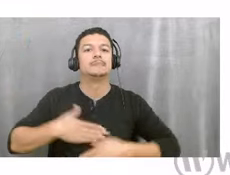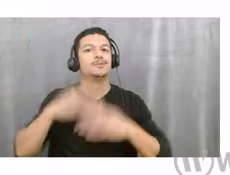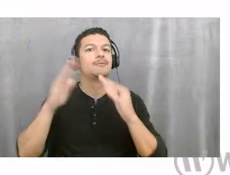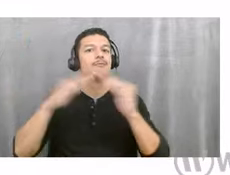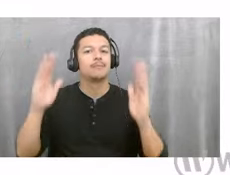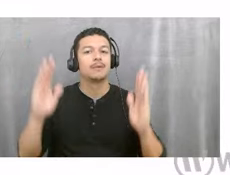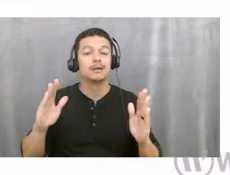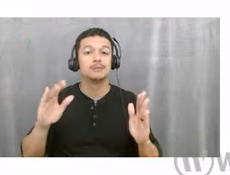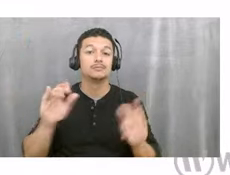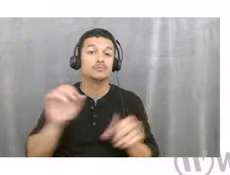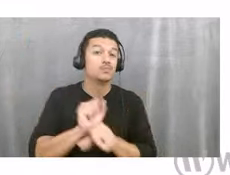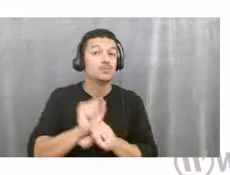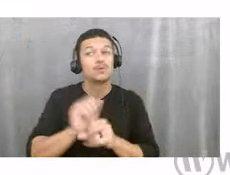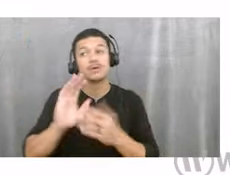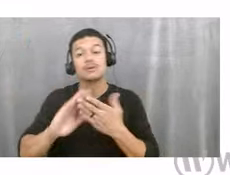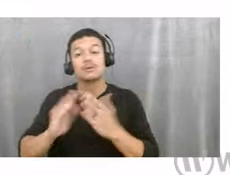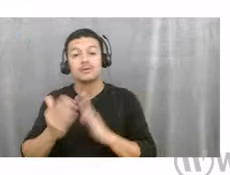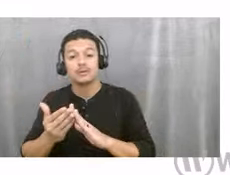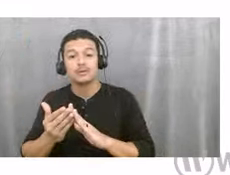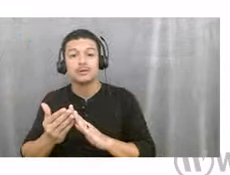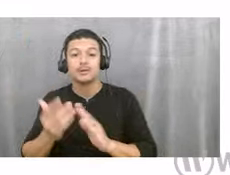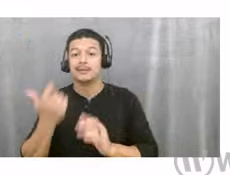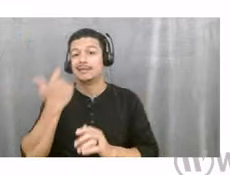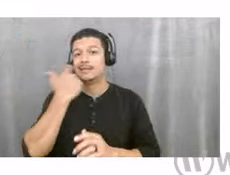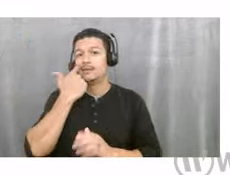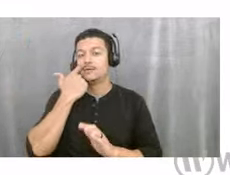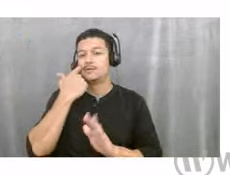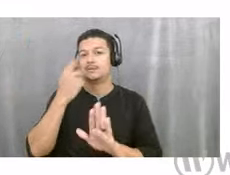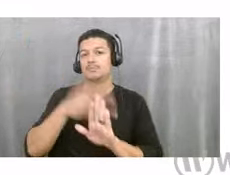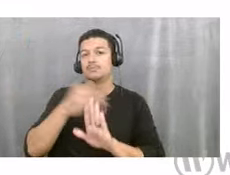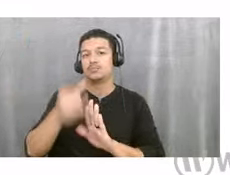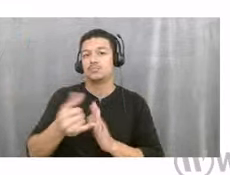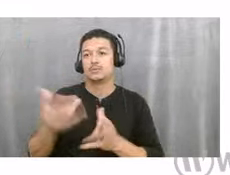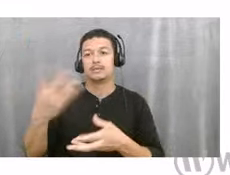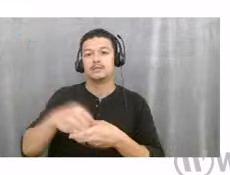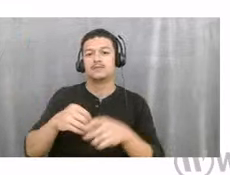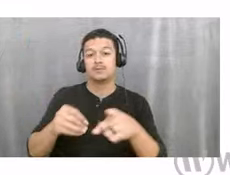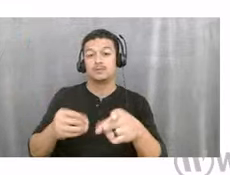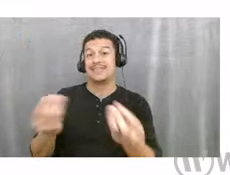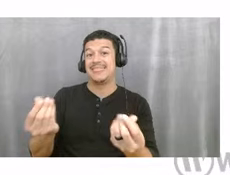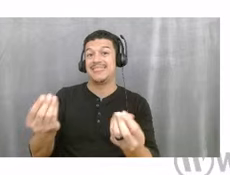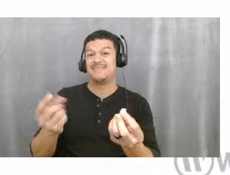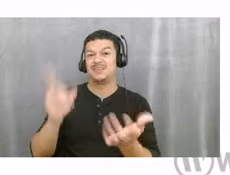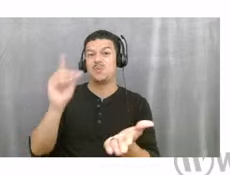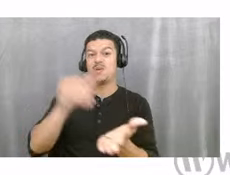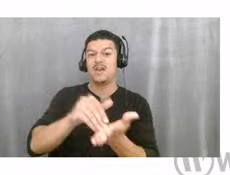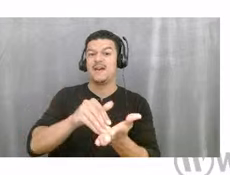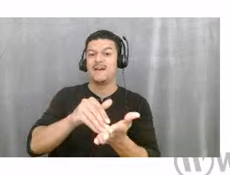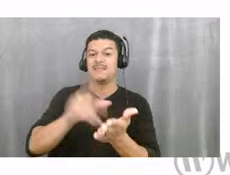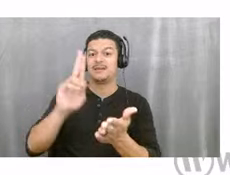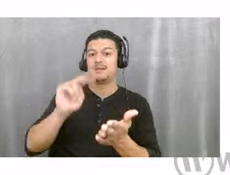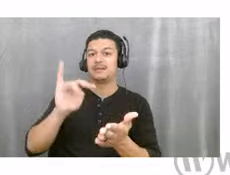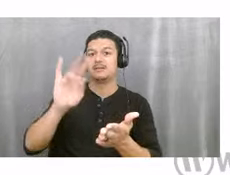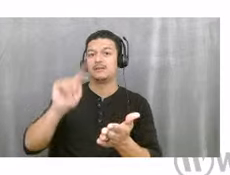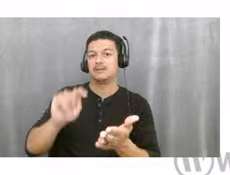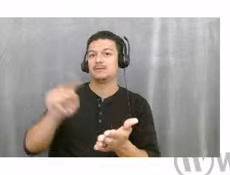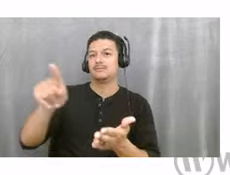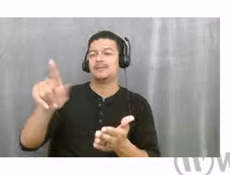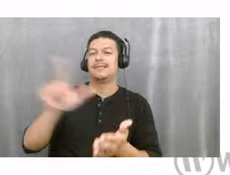A smattering of some recent projects include the fields, which is more than 1,000 units in the western part of the Lake Worth area,